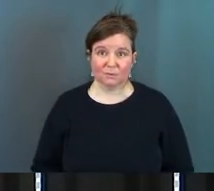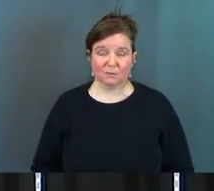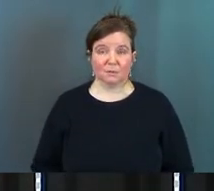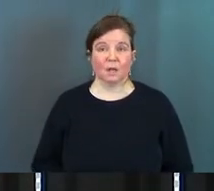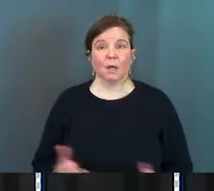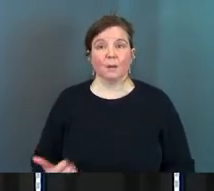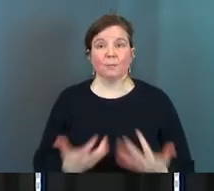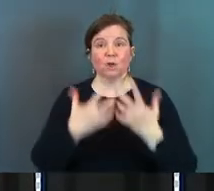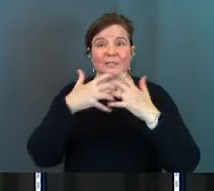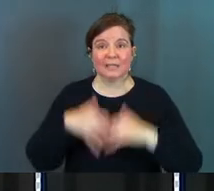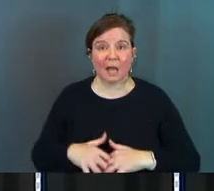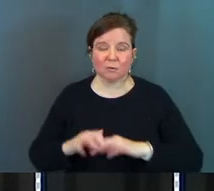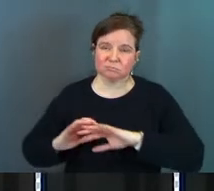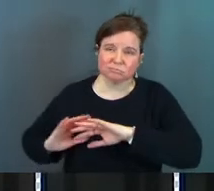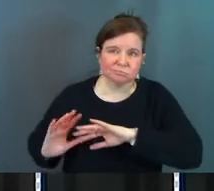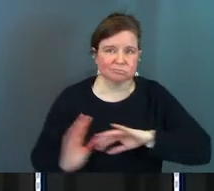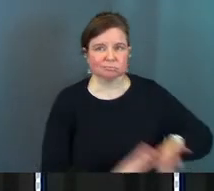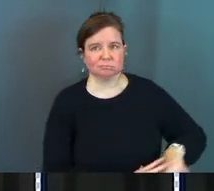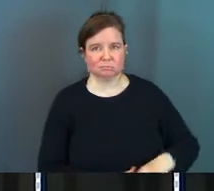burn it down